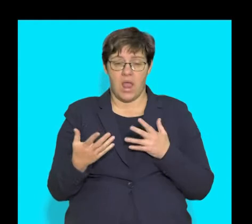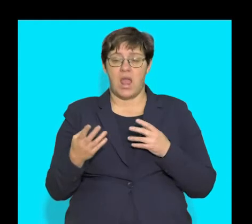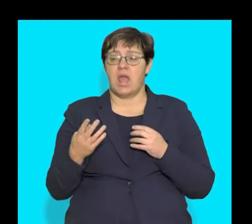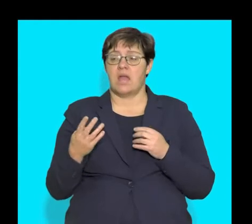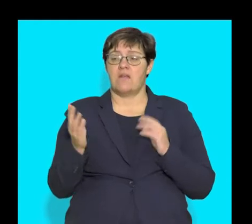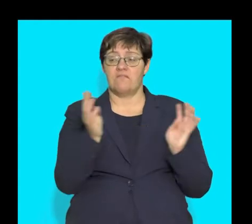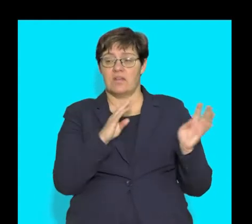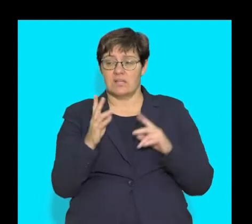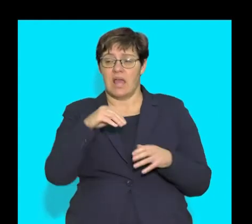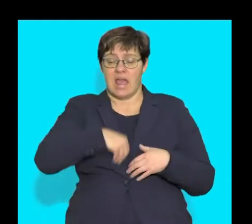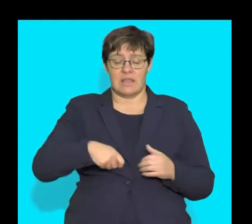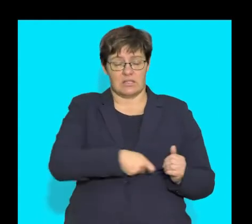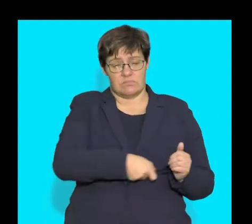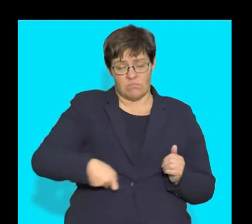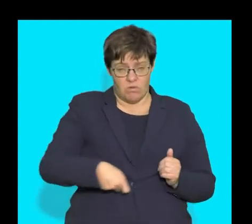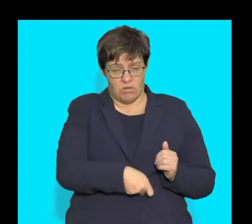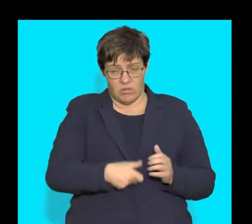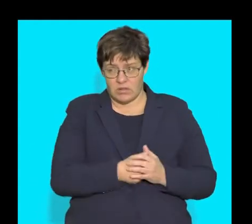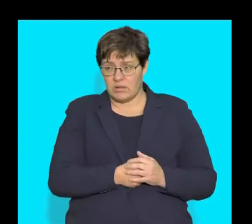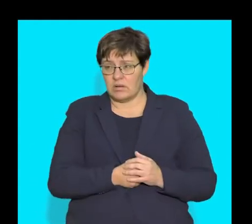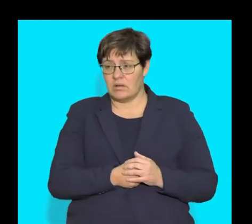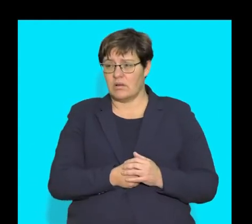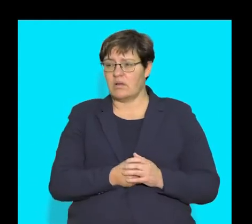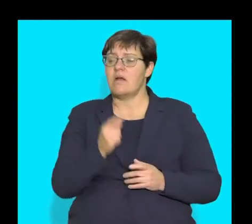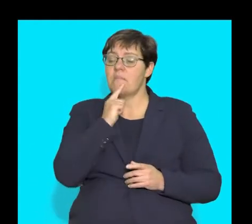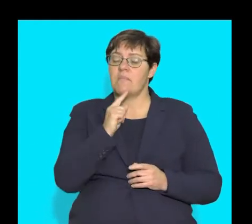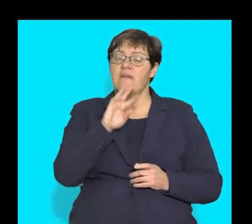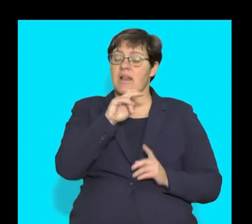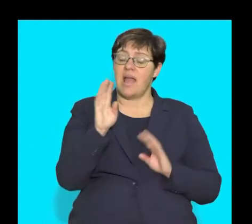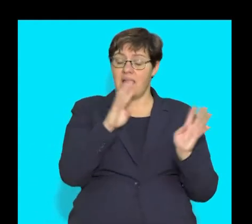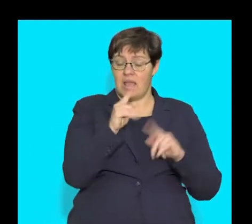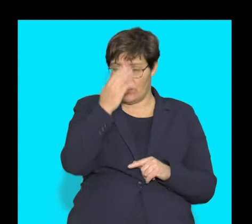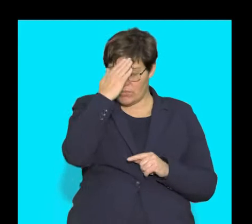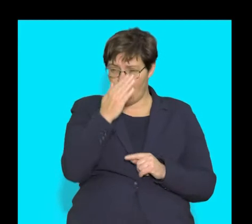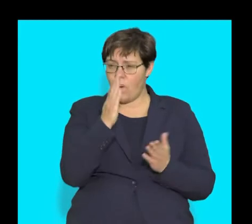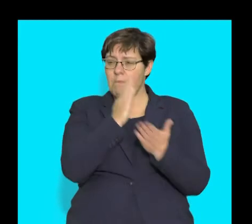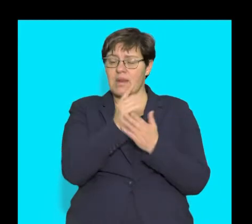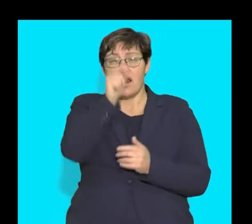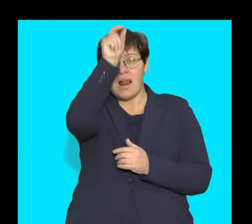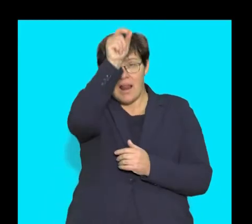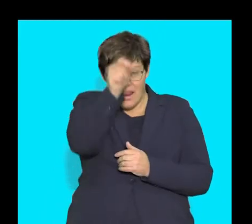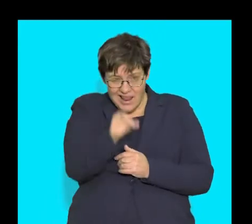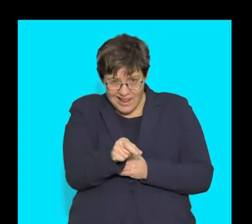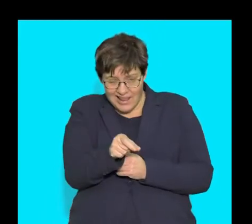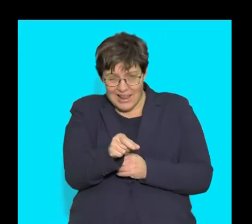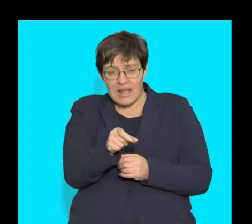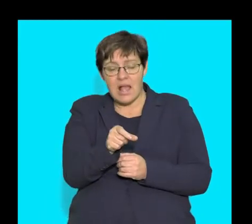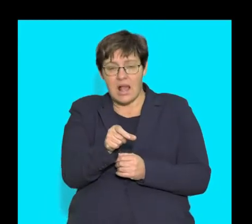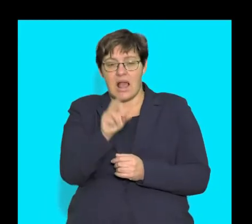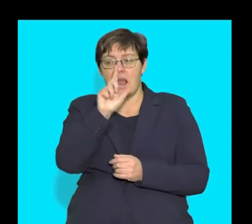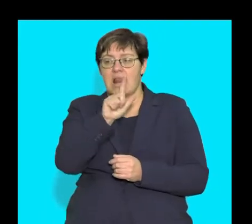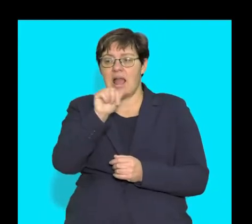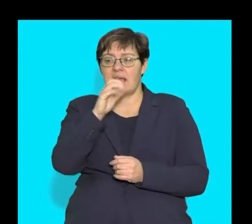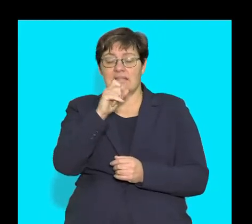villus of the small intestine. So guys, if we go back to the villi, you know that in the middle you've got that central